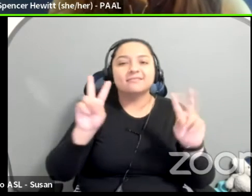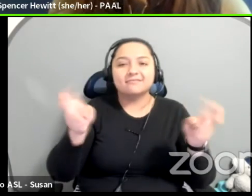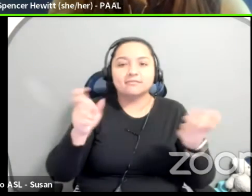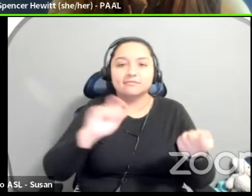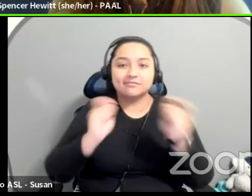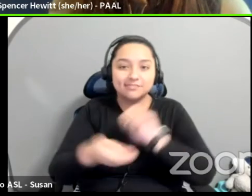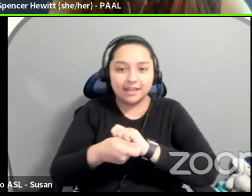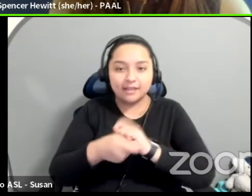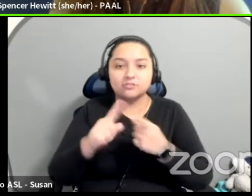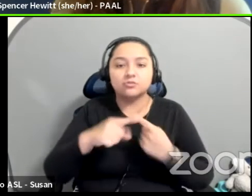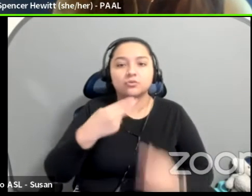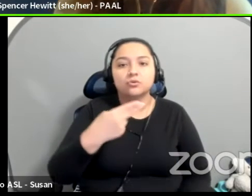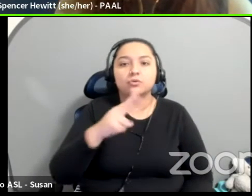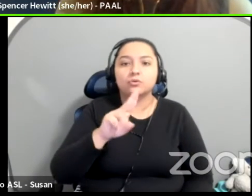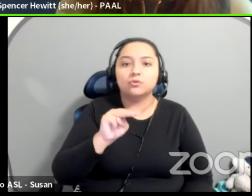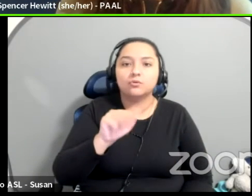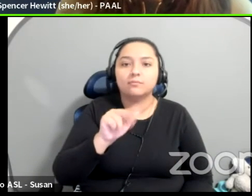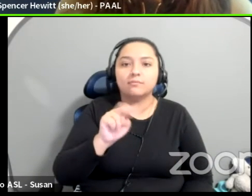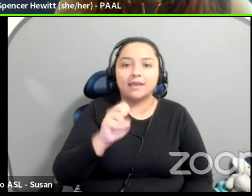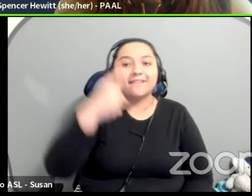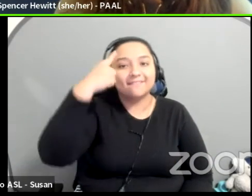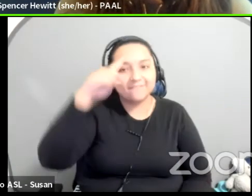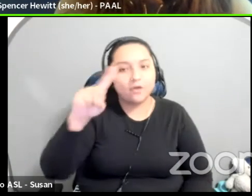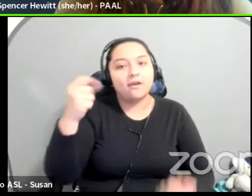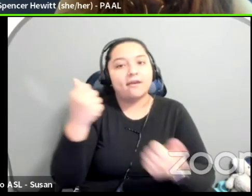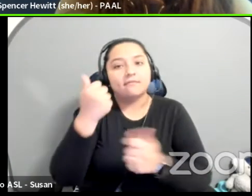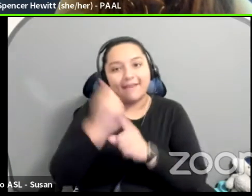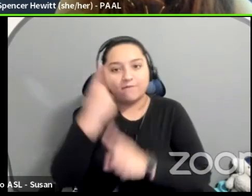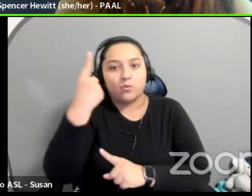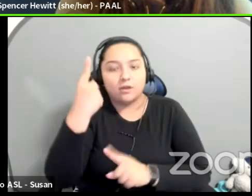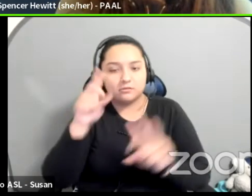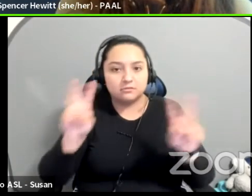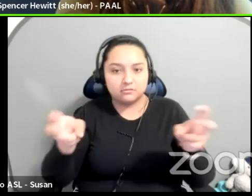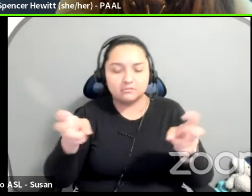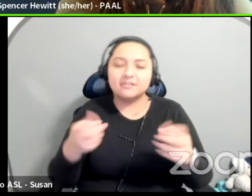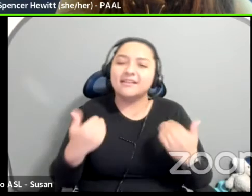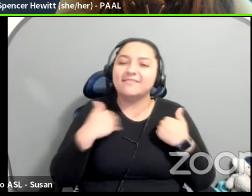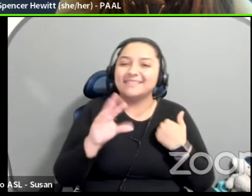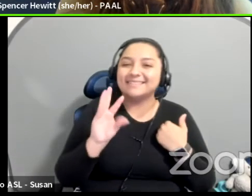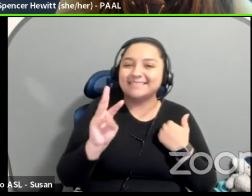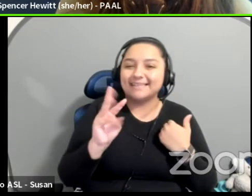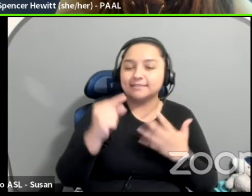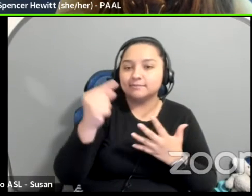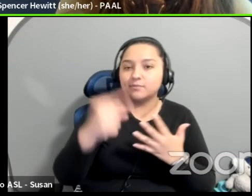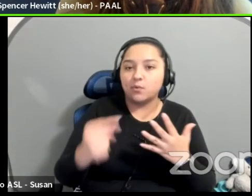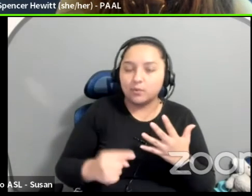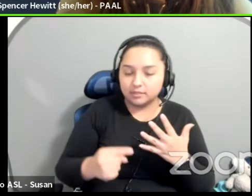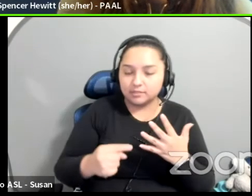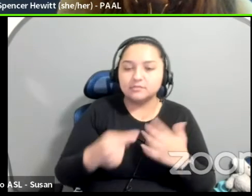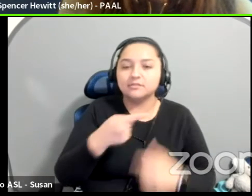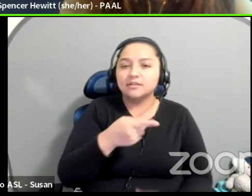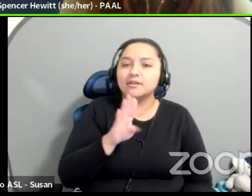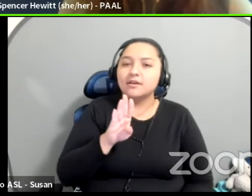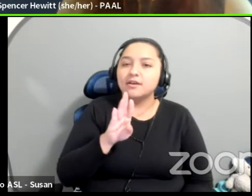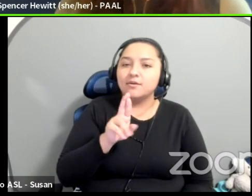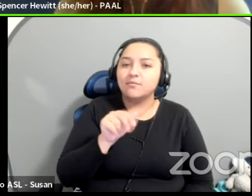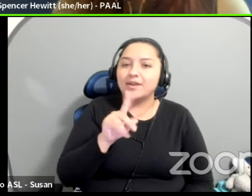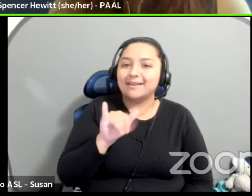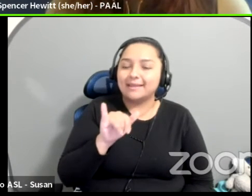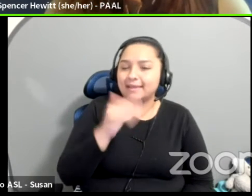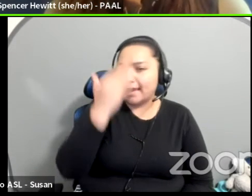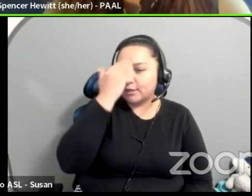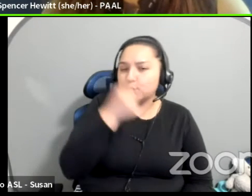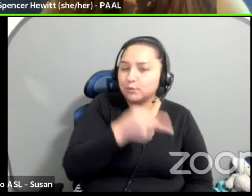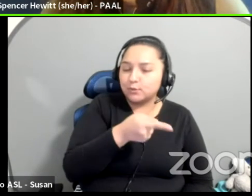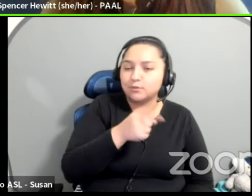there are six points that I want to highlight, especially for you, um, Bradley, and I happen to know you. So I know that you will, um, love some of